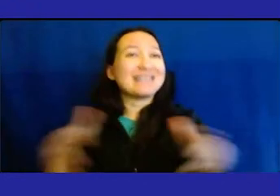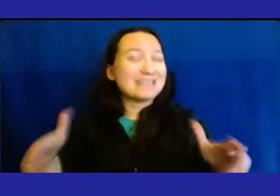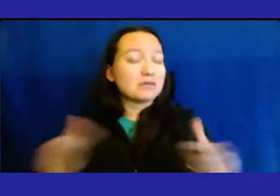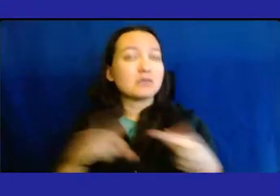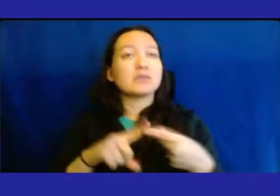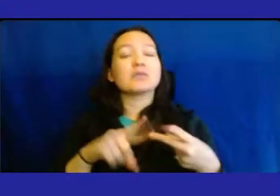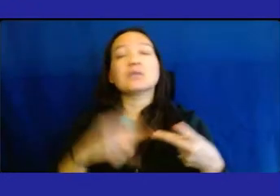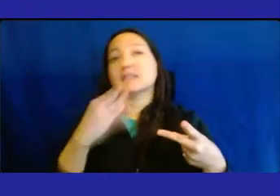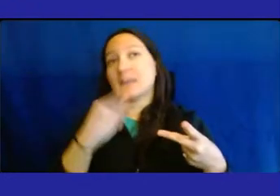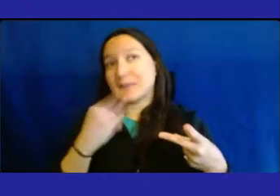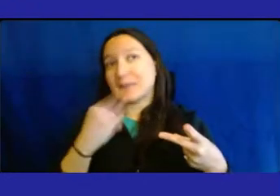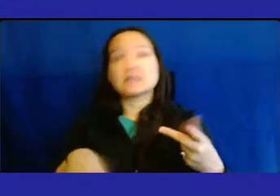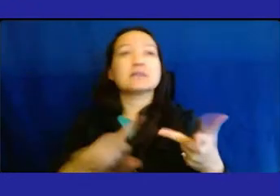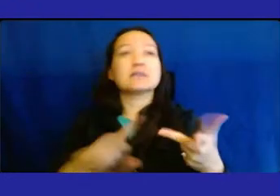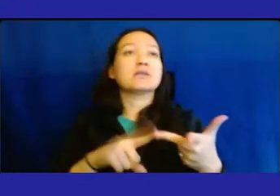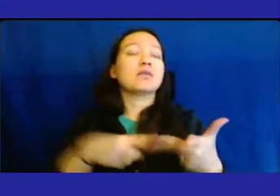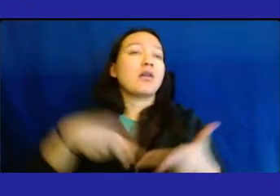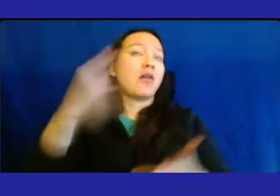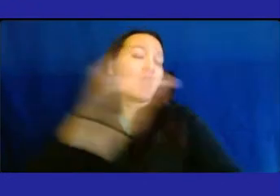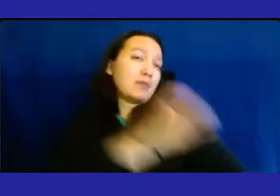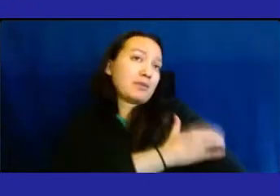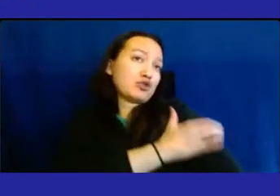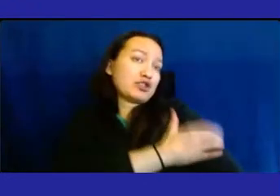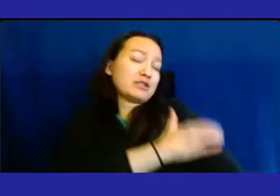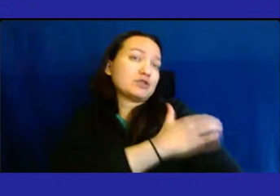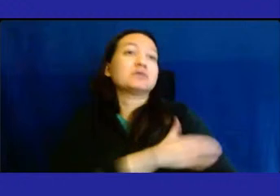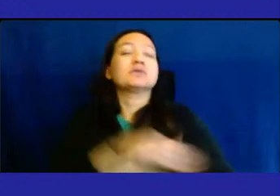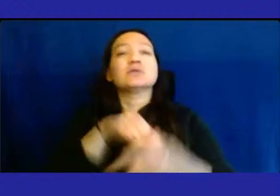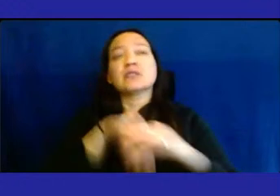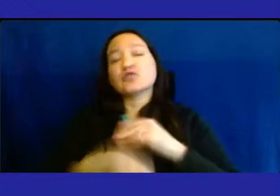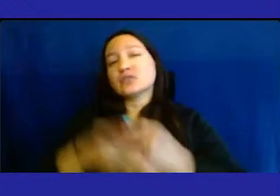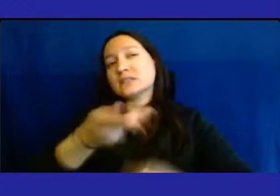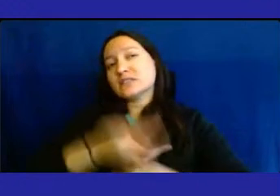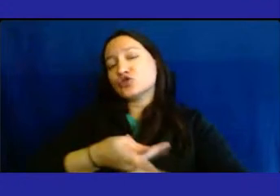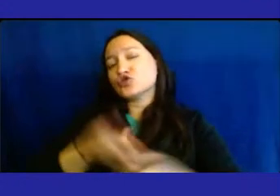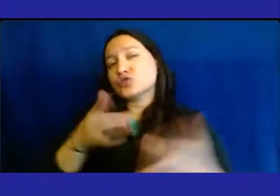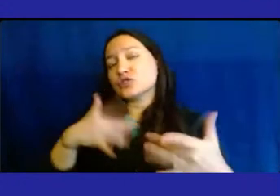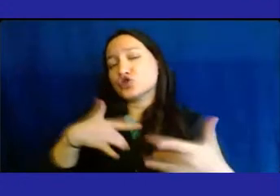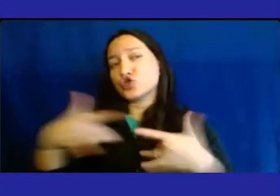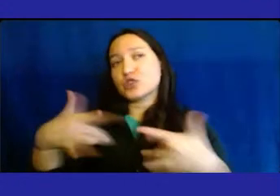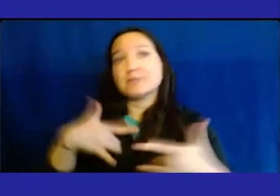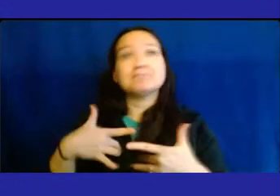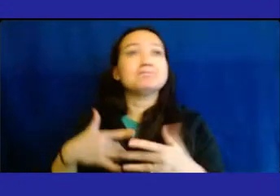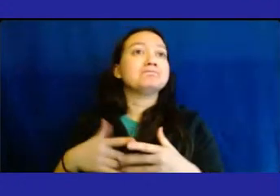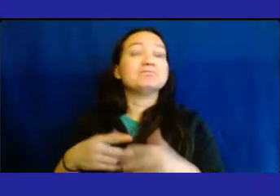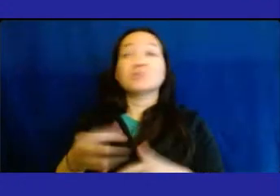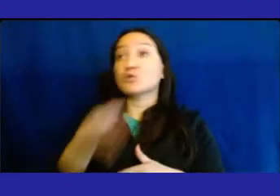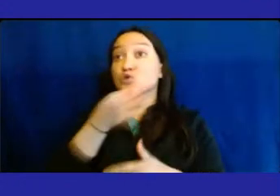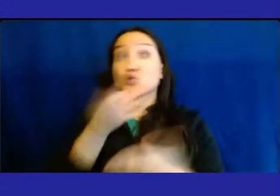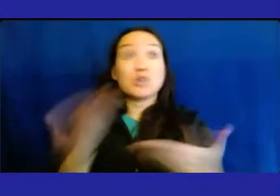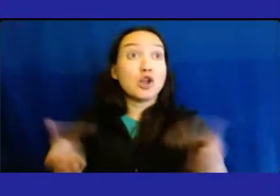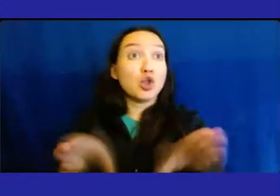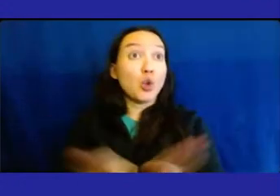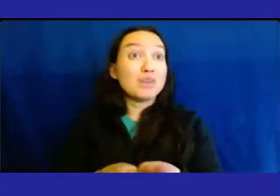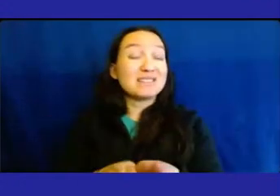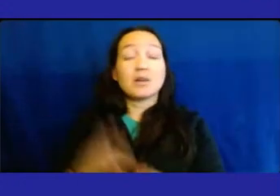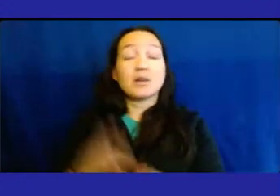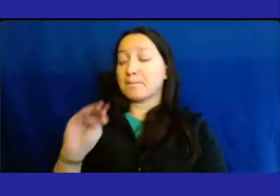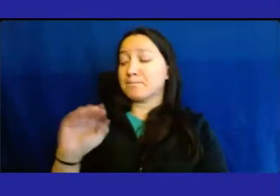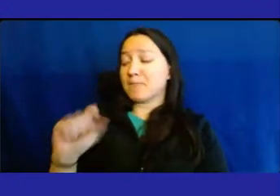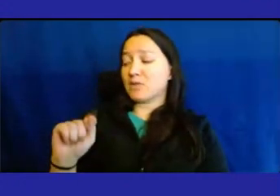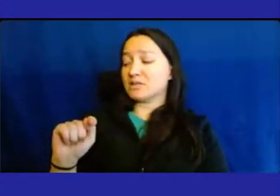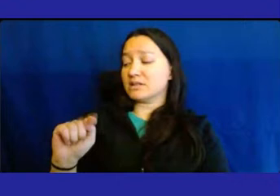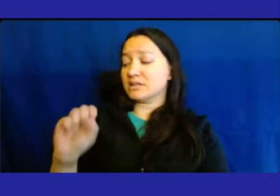diabetes, and hypertension. Access to care concerns include the impending closure of Mount Sinai, Bellevue,